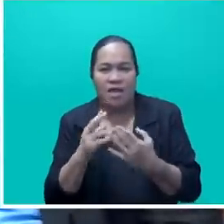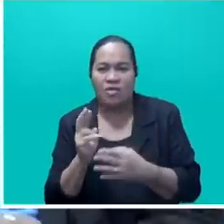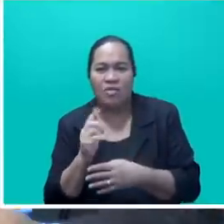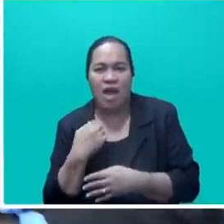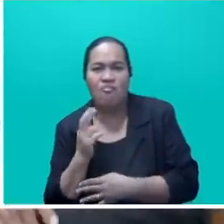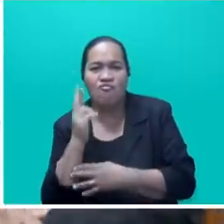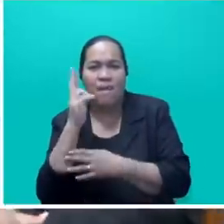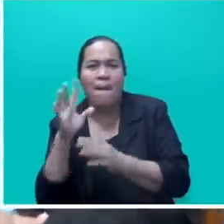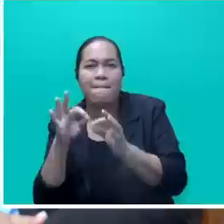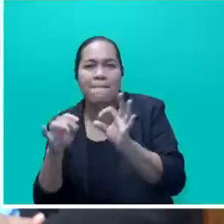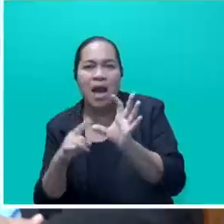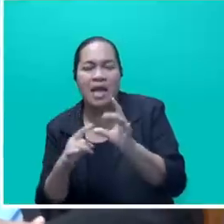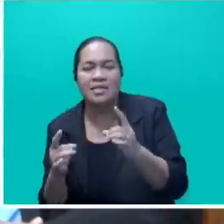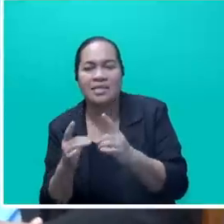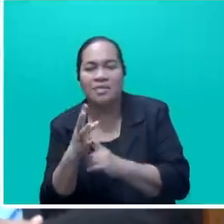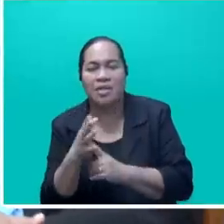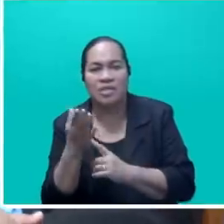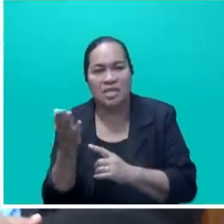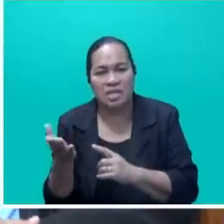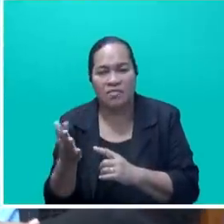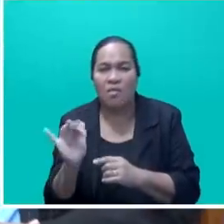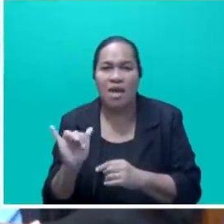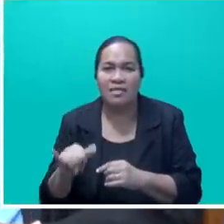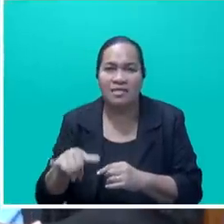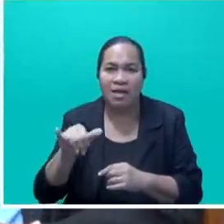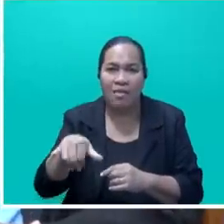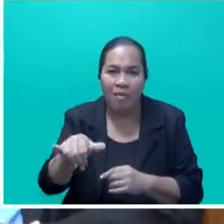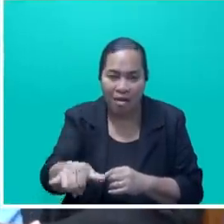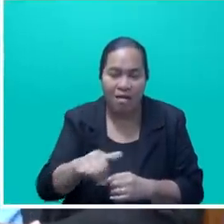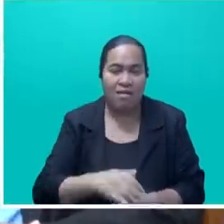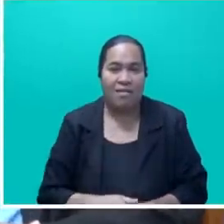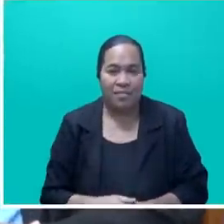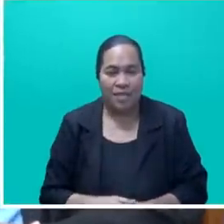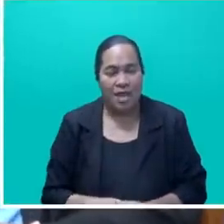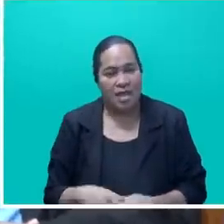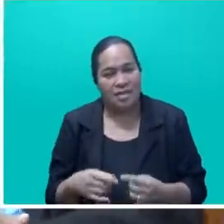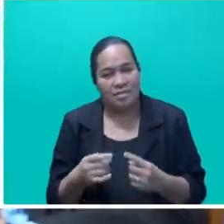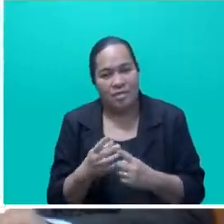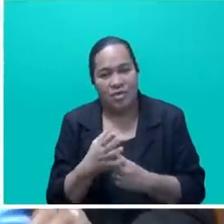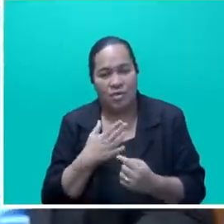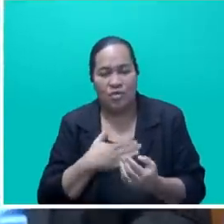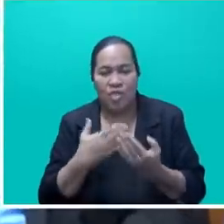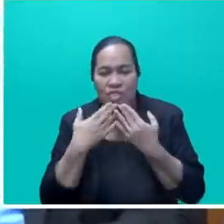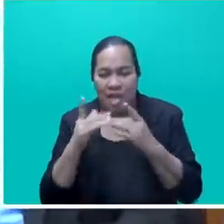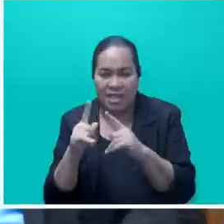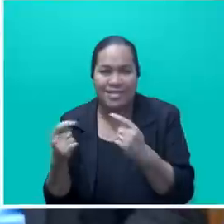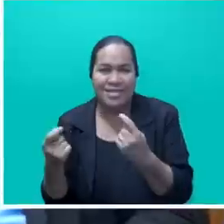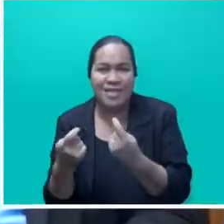especially from the Yatuyasawa. My special tribute to my campaign team,